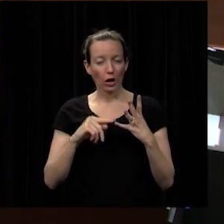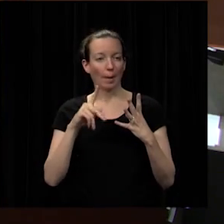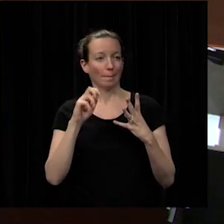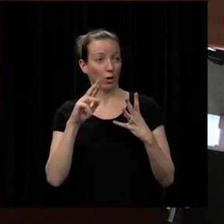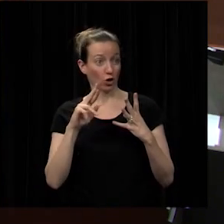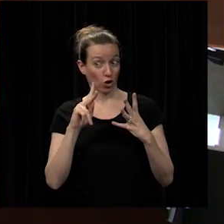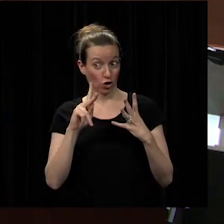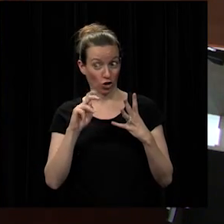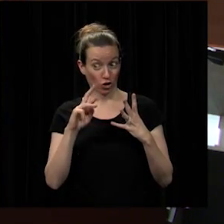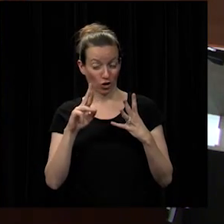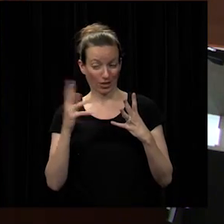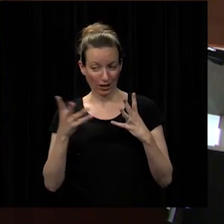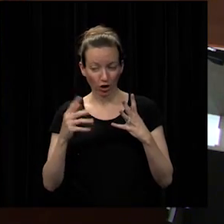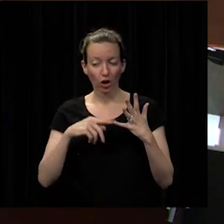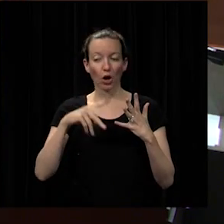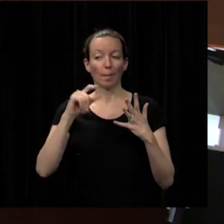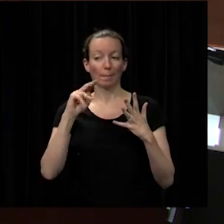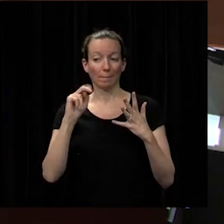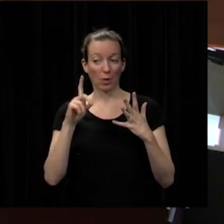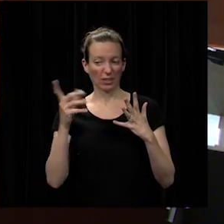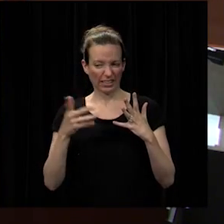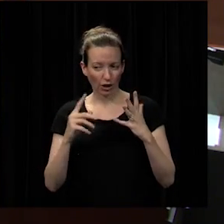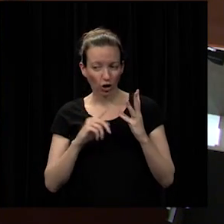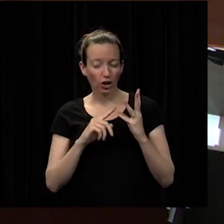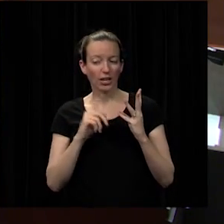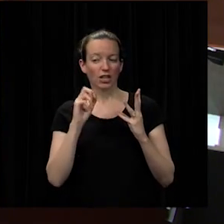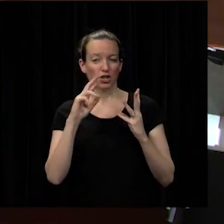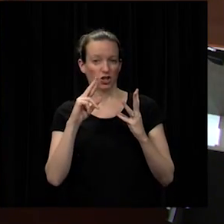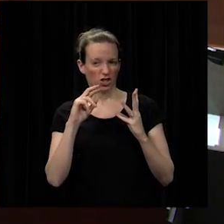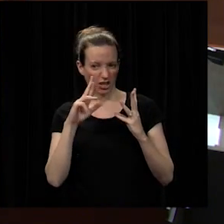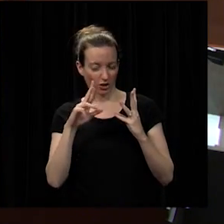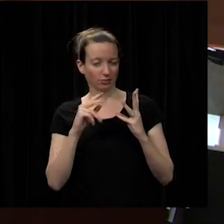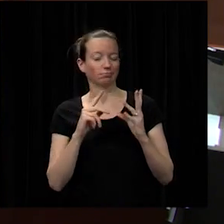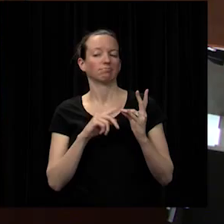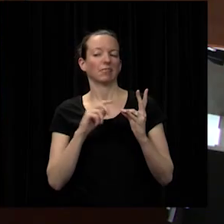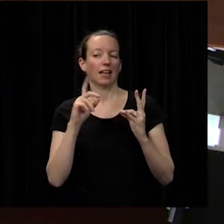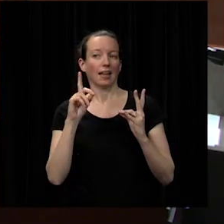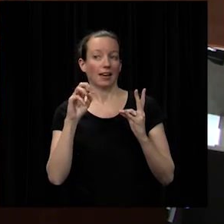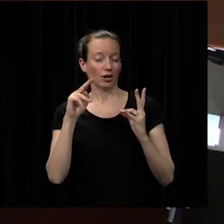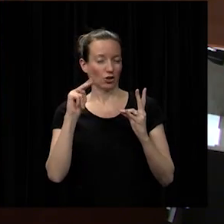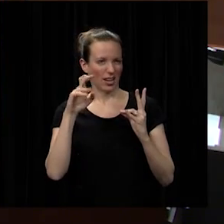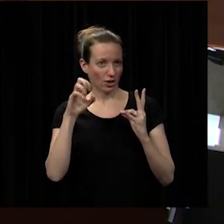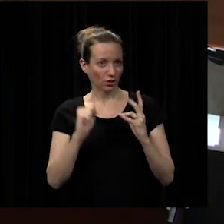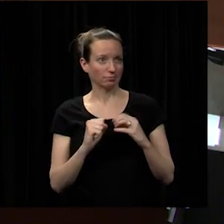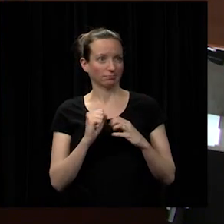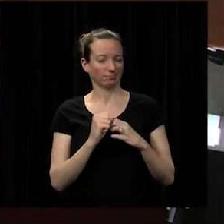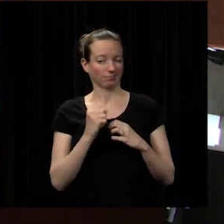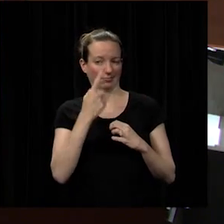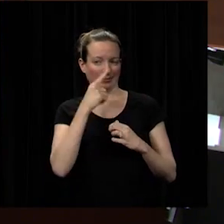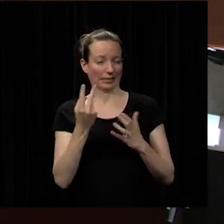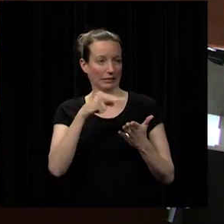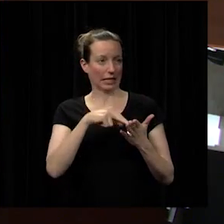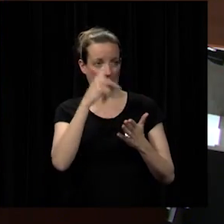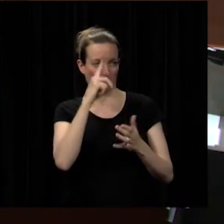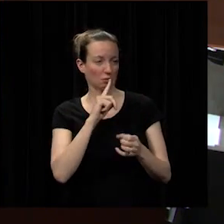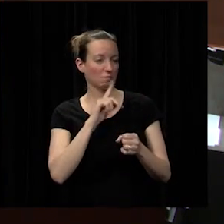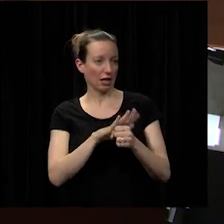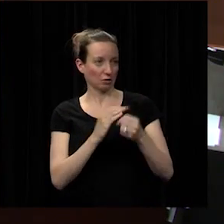here mr. poland here mr. shear here dr. daniels here right would you stand with me for the pledge of allegiance